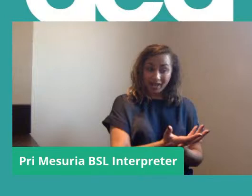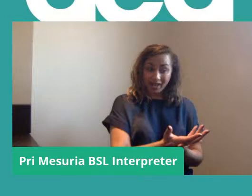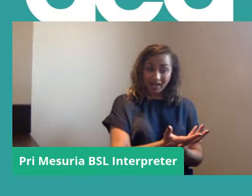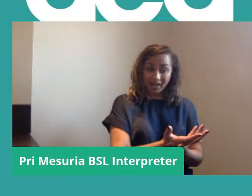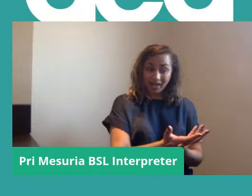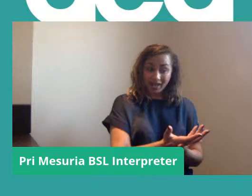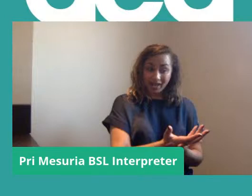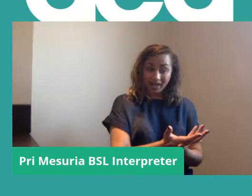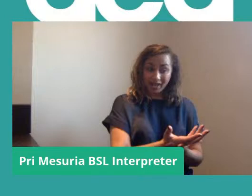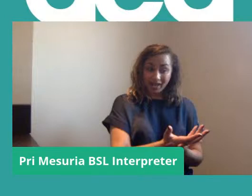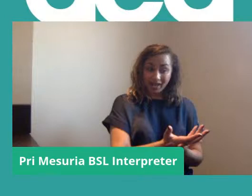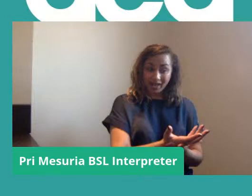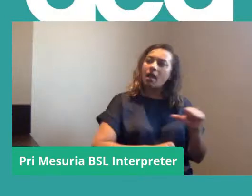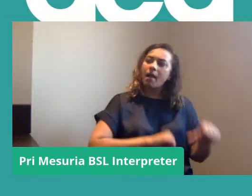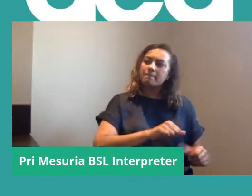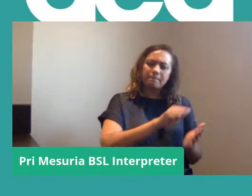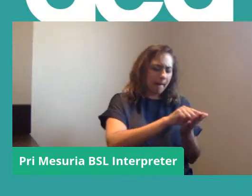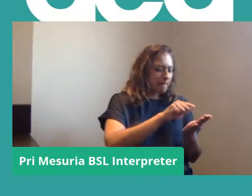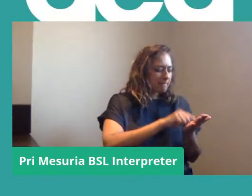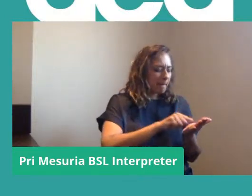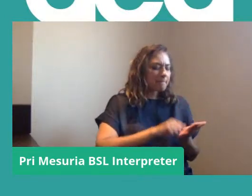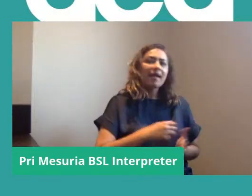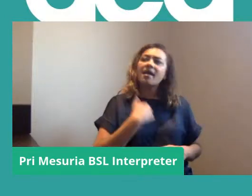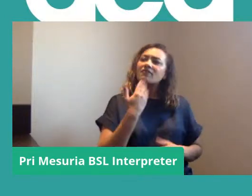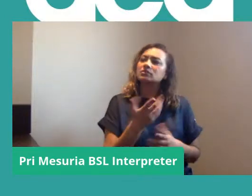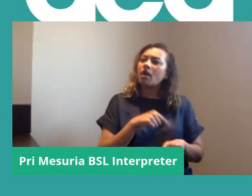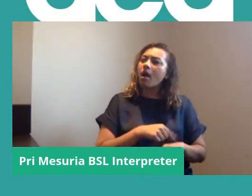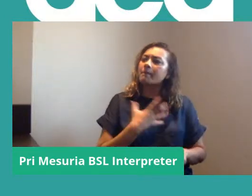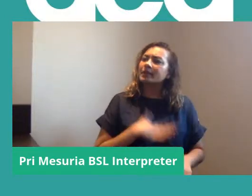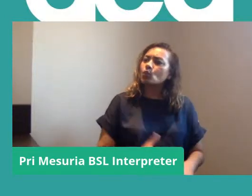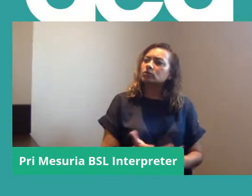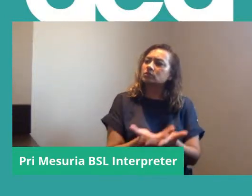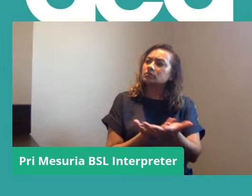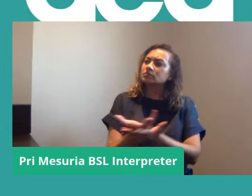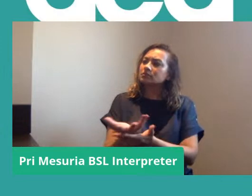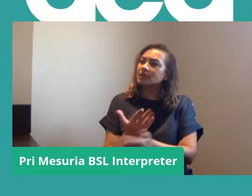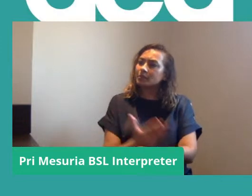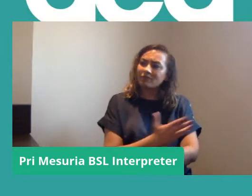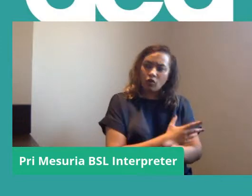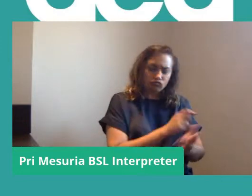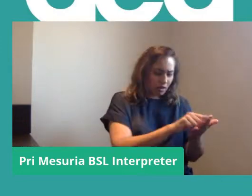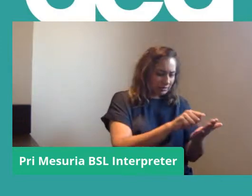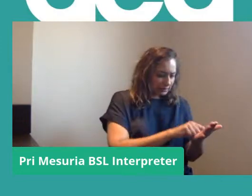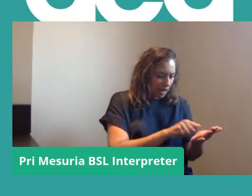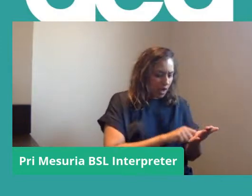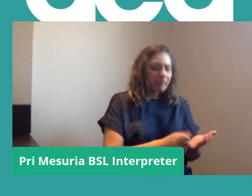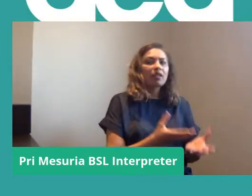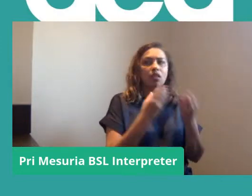something in the forefront of my mind in every conversation I have to make sure everything I do within the union is